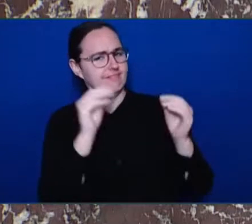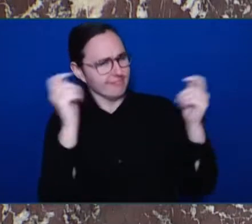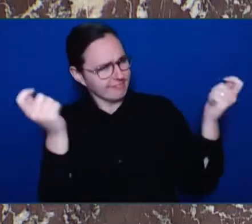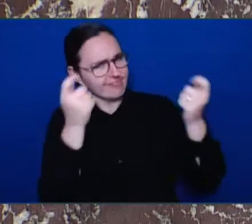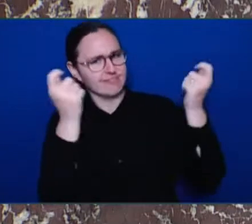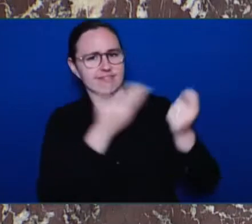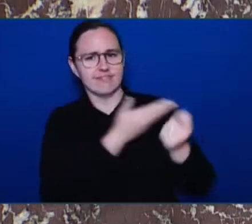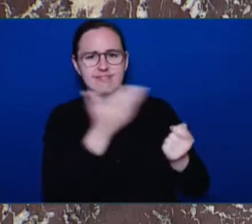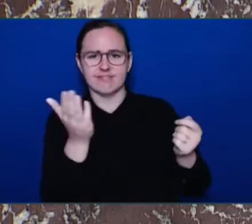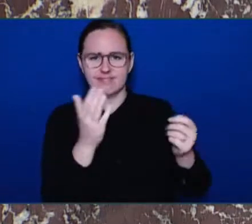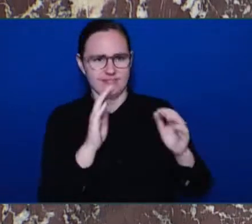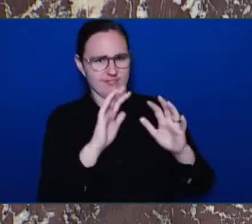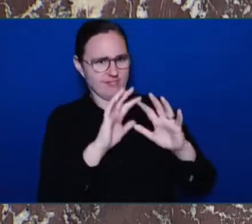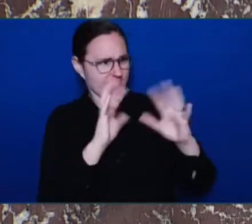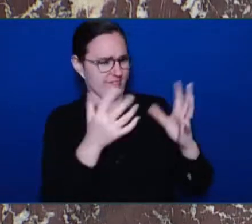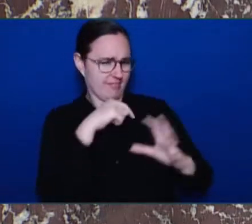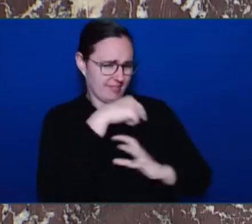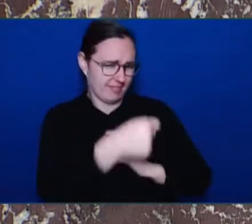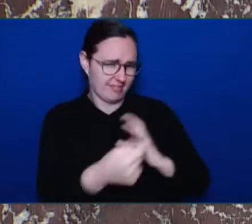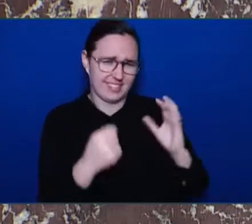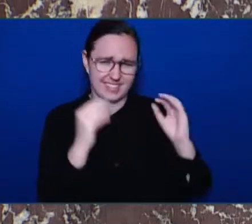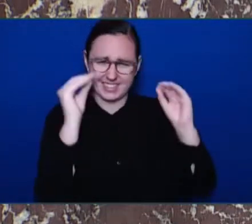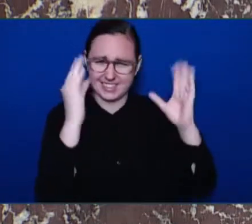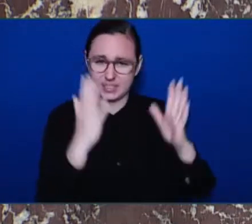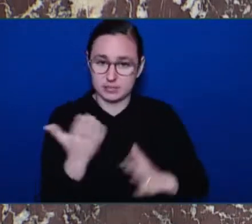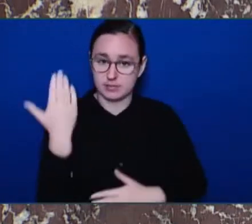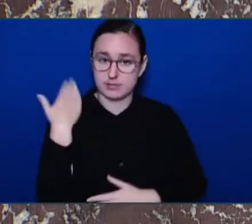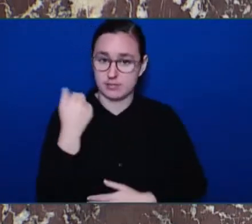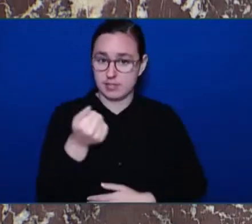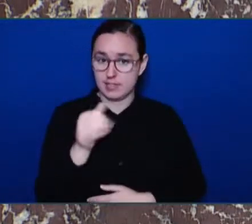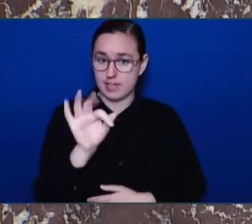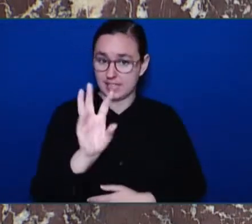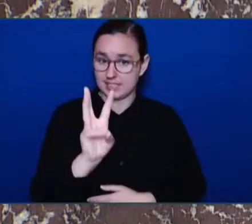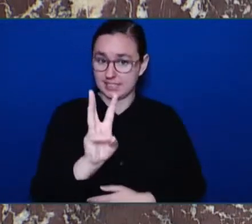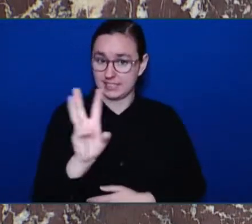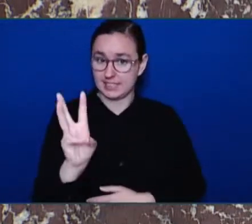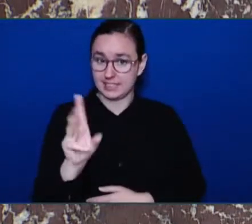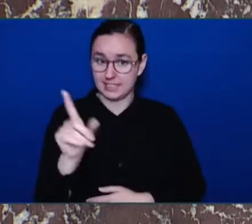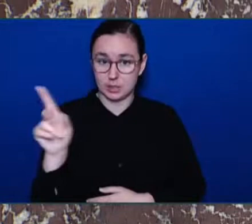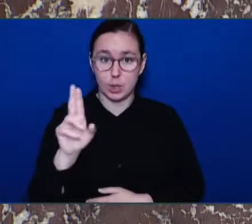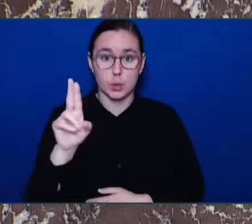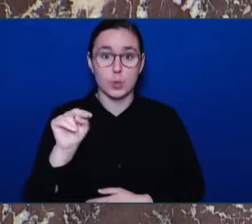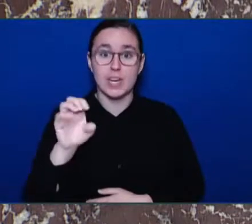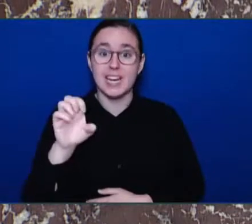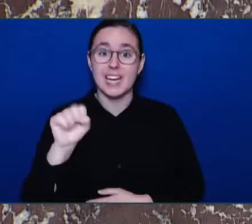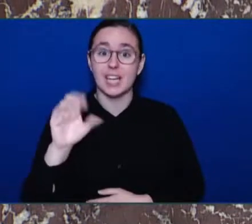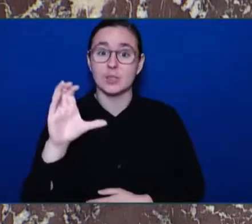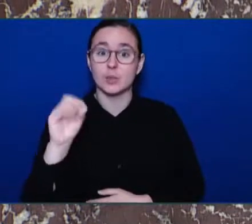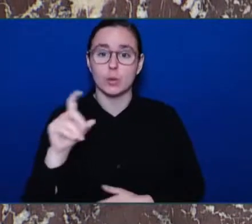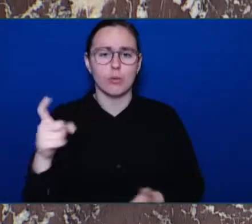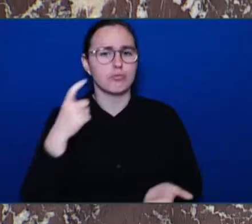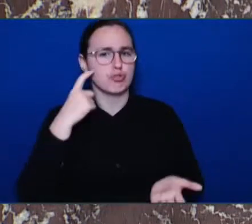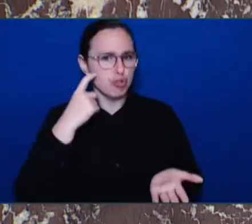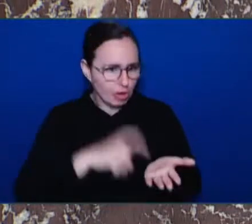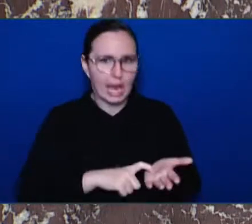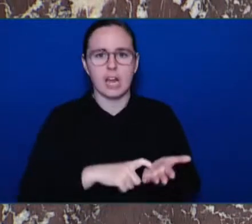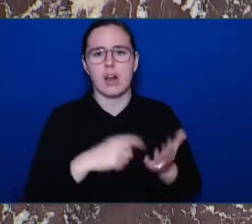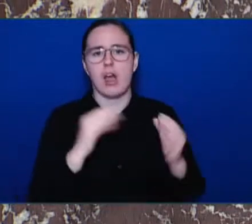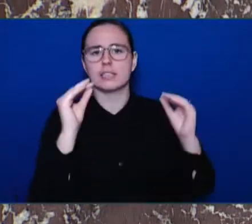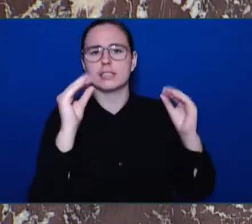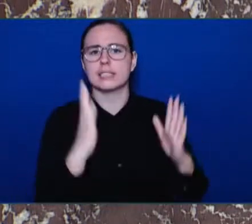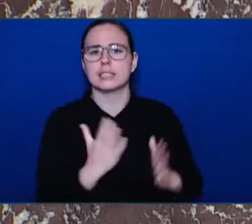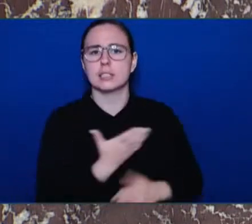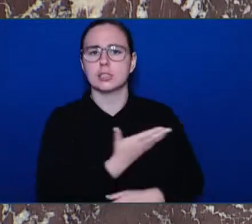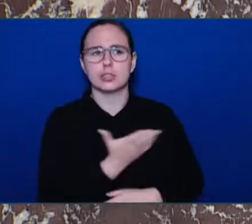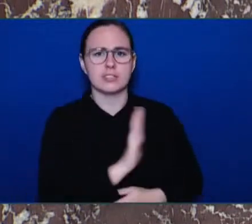concerning the status of teachers, which set benchmarks regarding the rights and responsibilities of teachers and helped to create